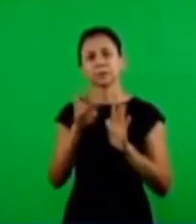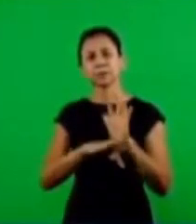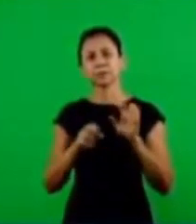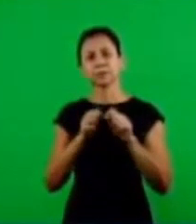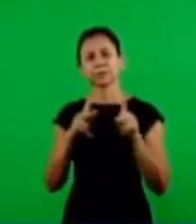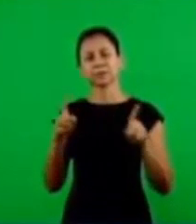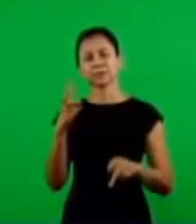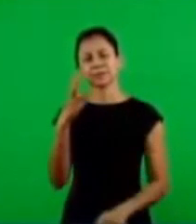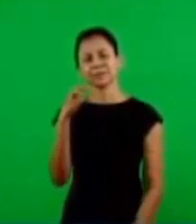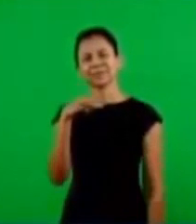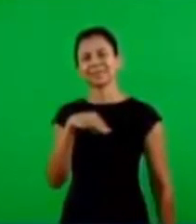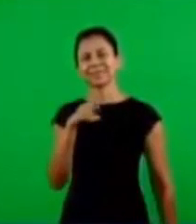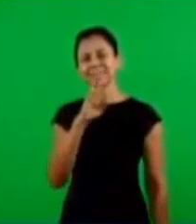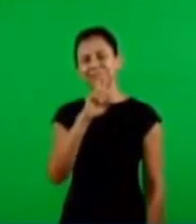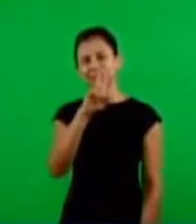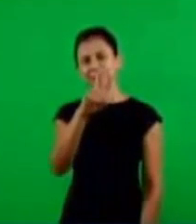minutes